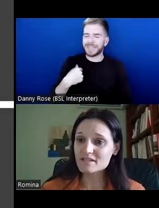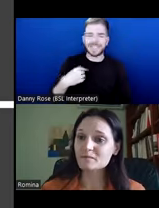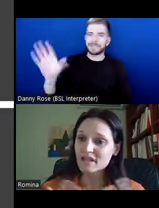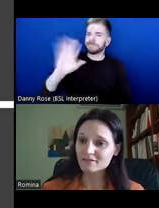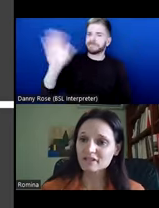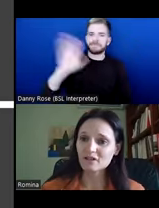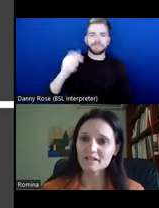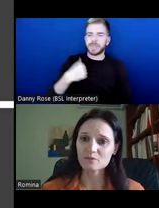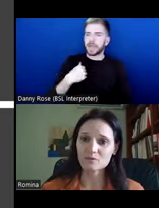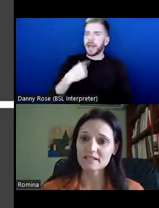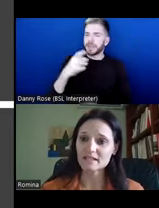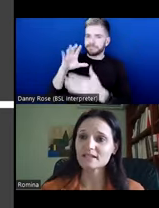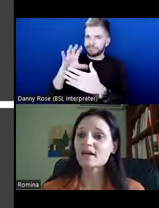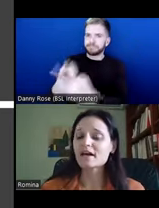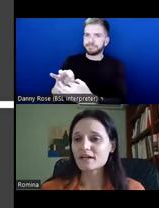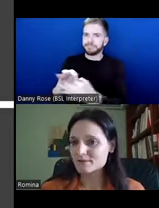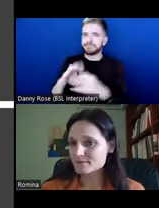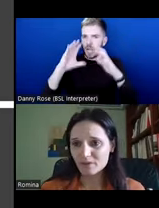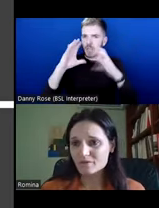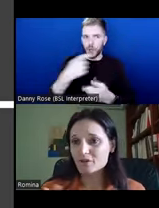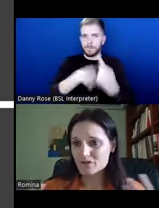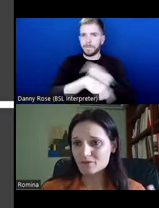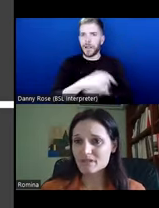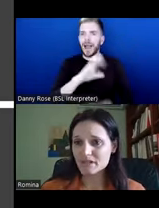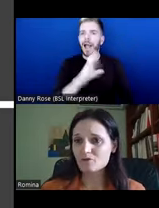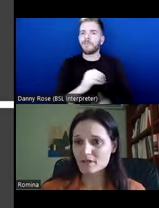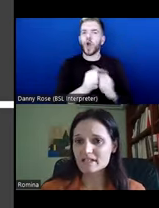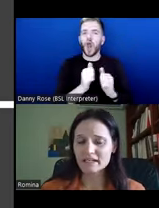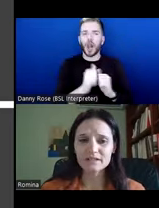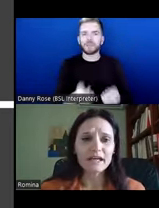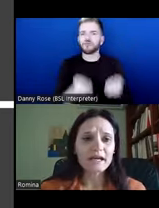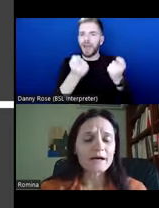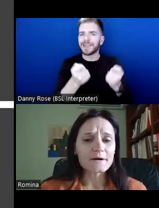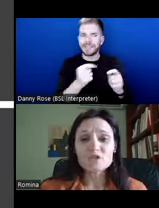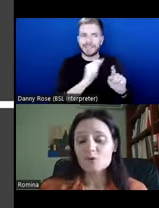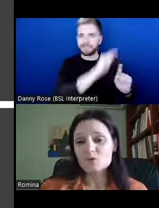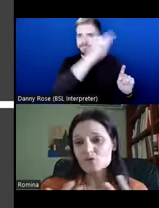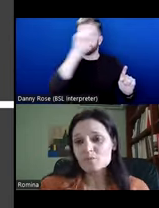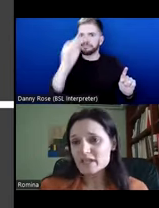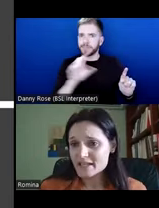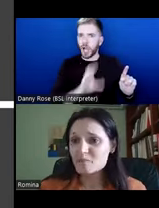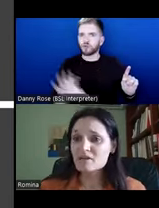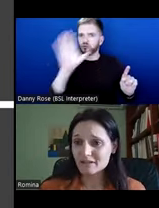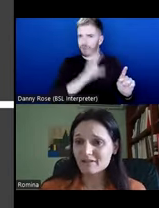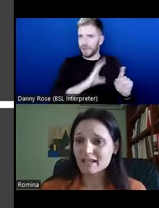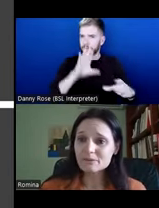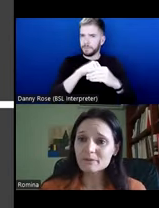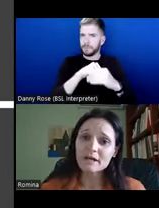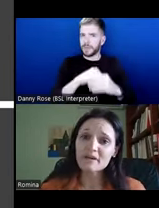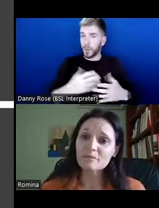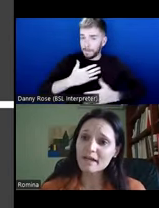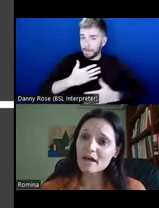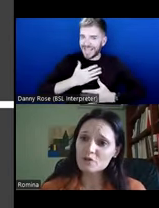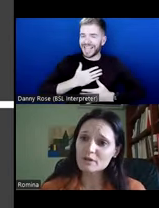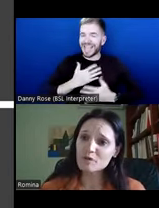concerns that my African colleagues were raising, you know, in the various countries that I've worked in. So, so to me, it has a personal value,